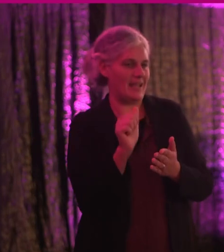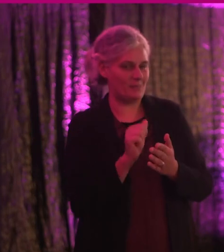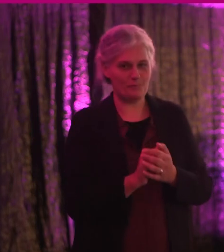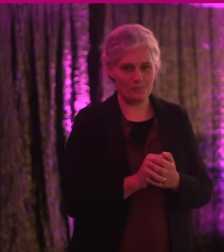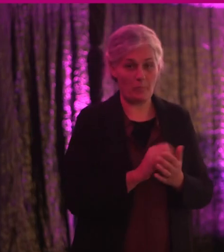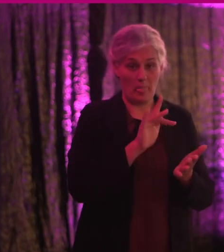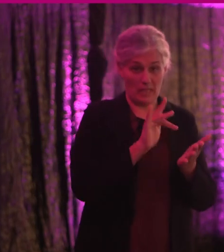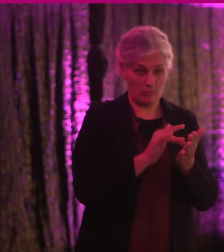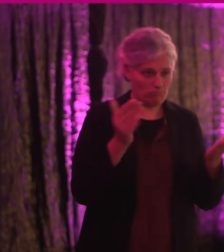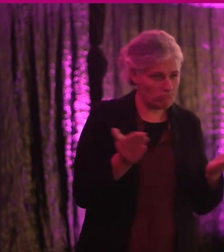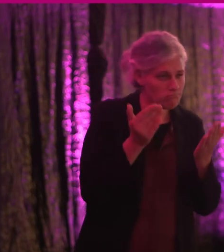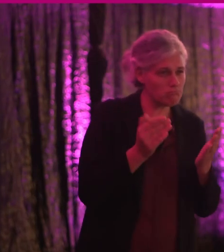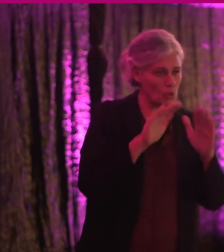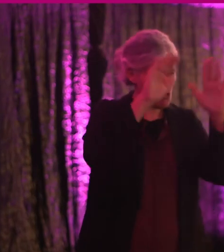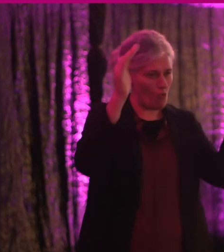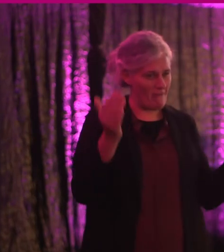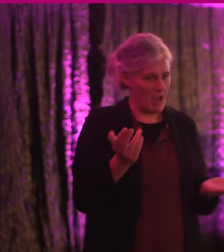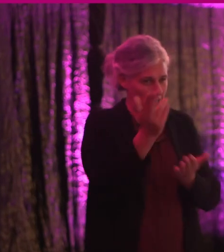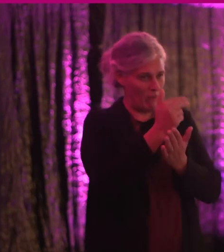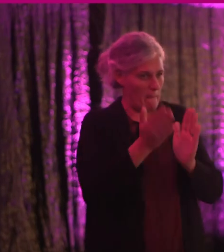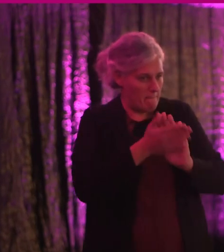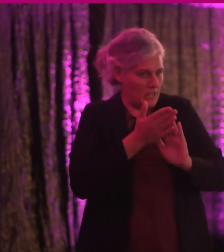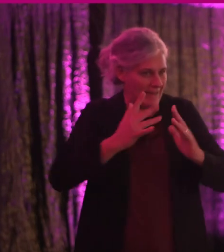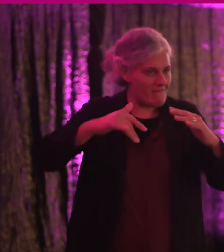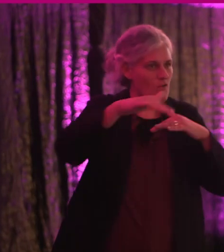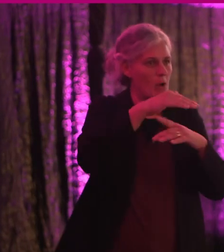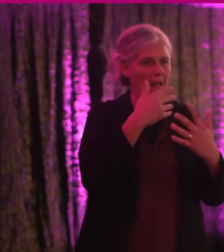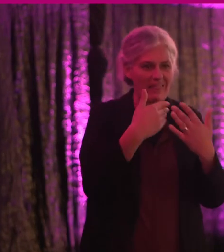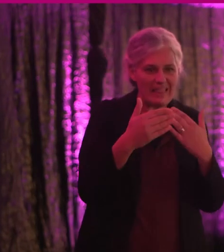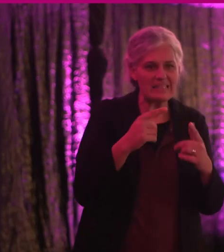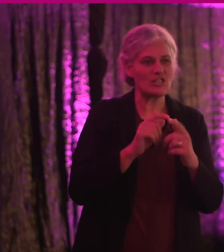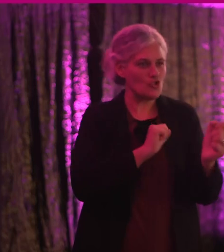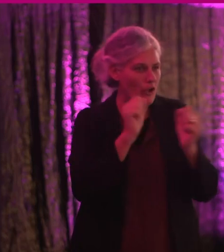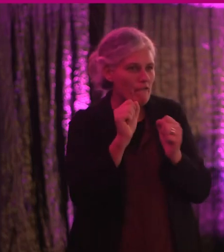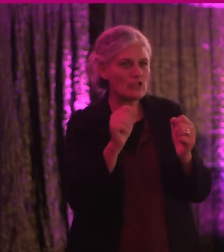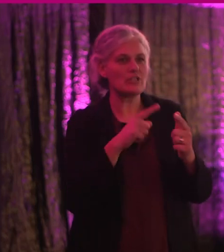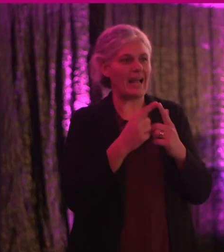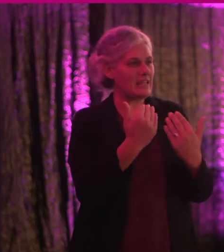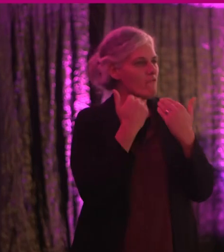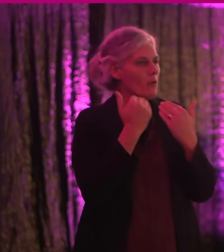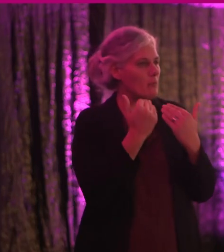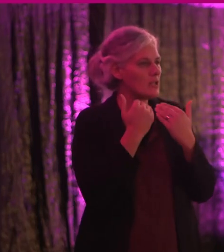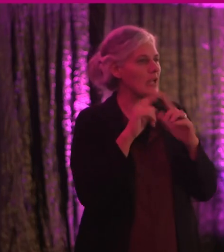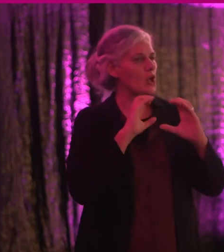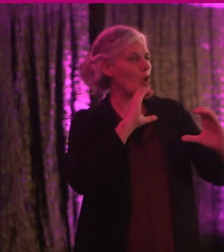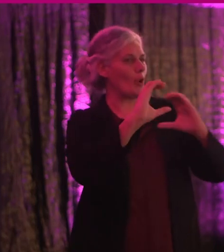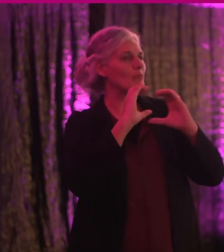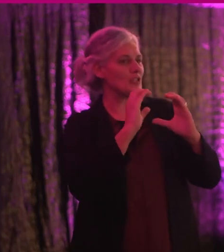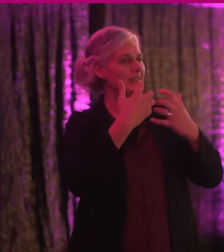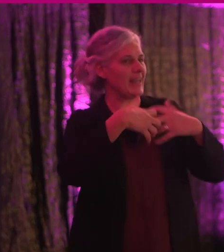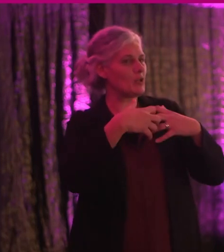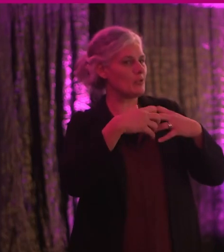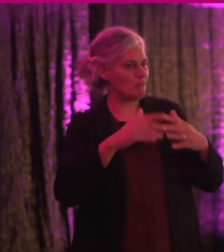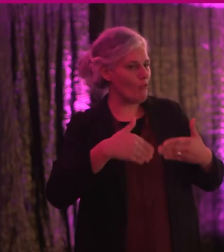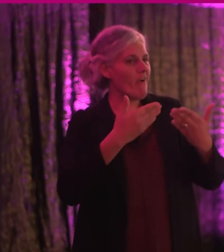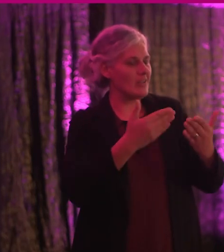promotes the universal design of the built environment, products, services and information and communications technology.